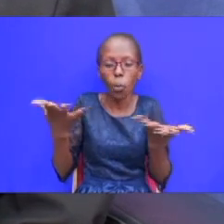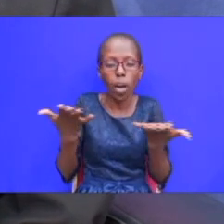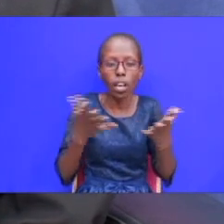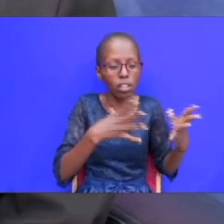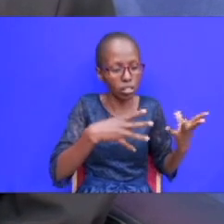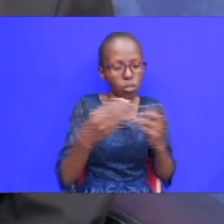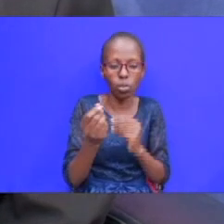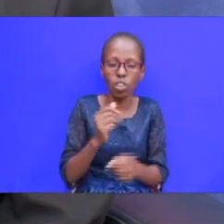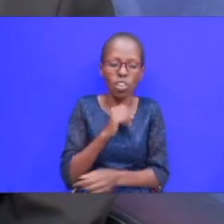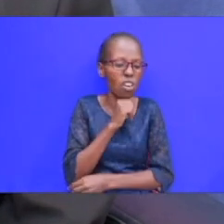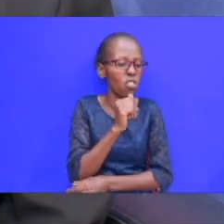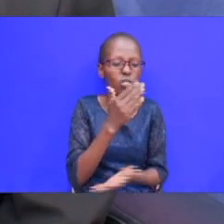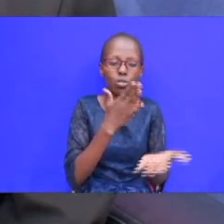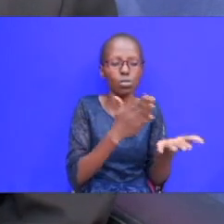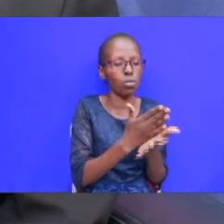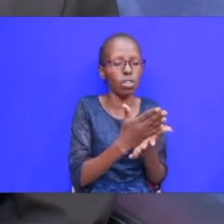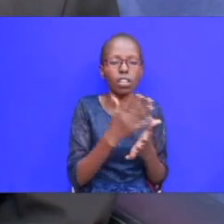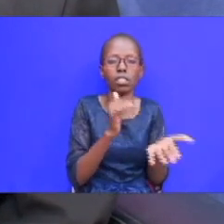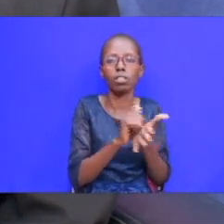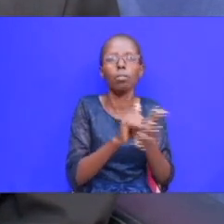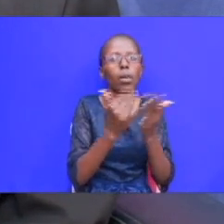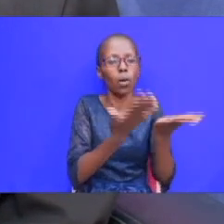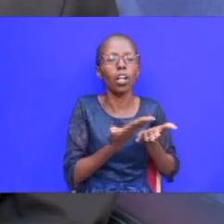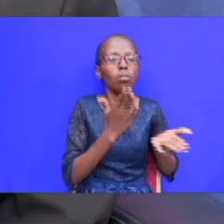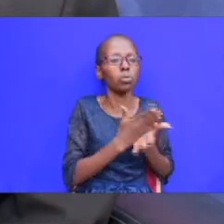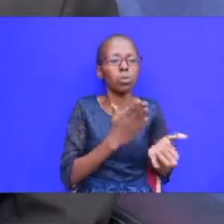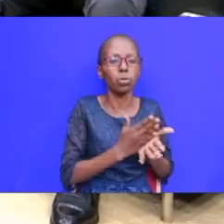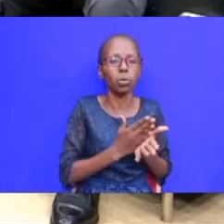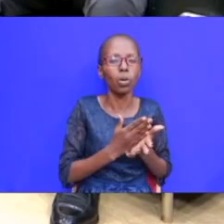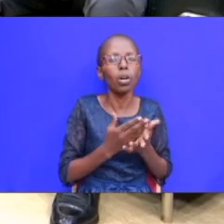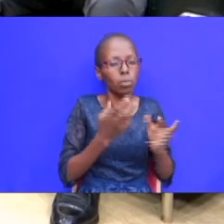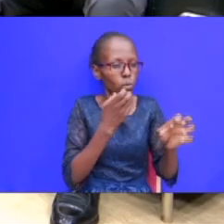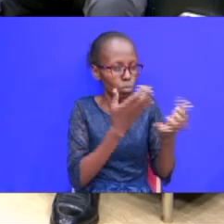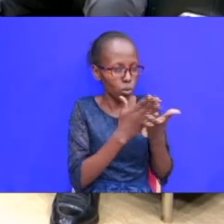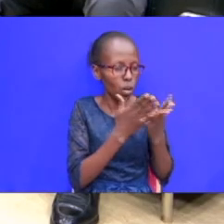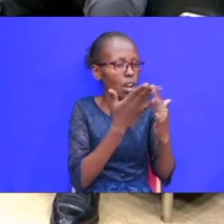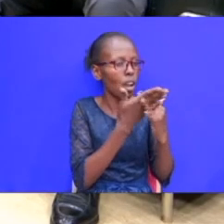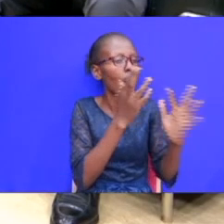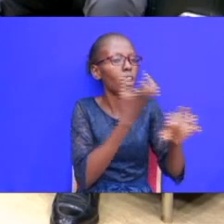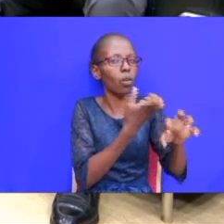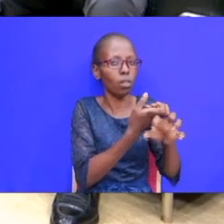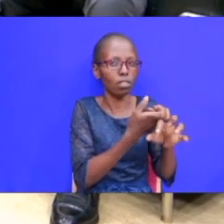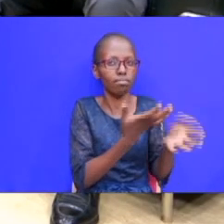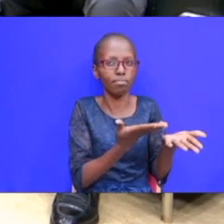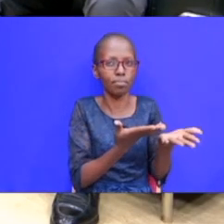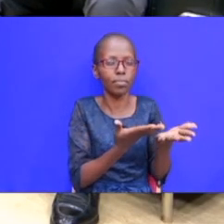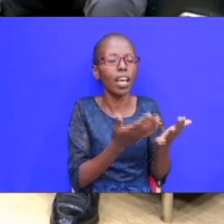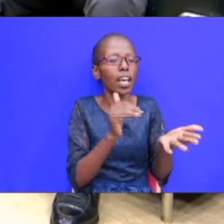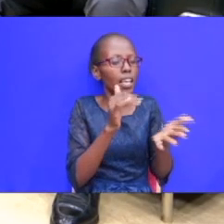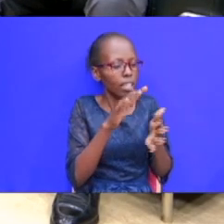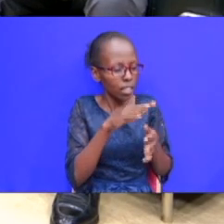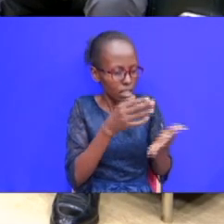he's not very sure that he's going to be welcome that is between a rock and hard place that is now that is now jacob in a